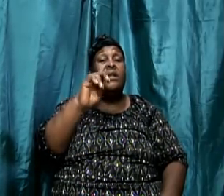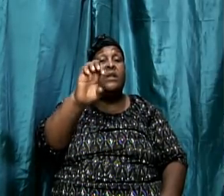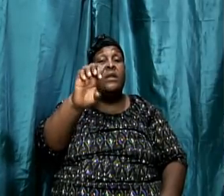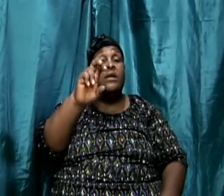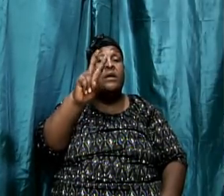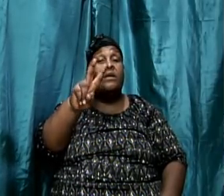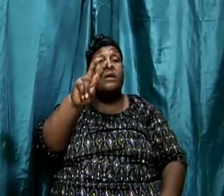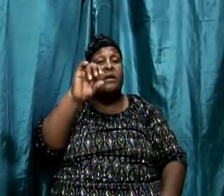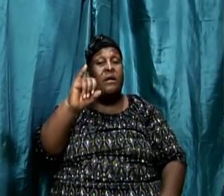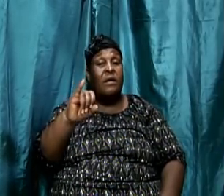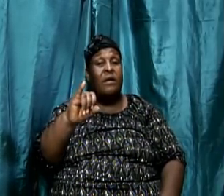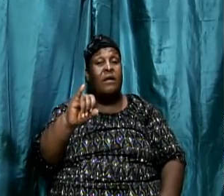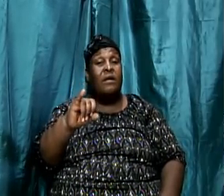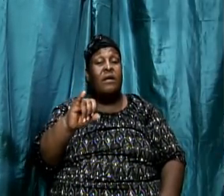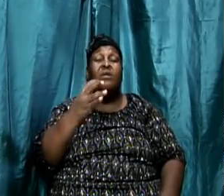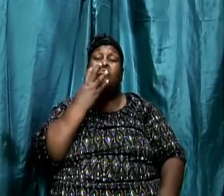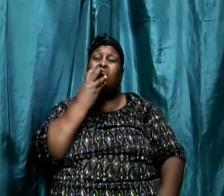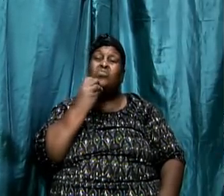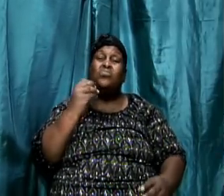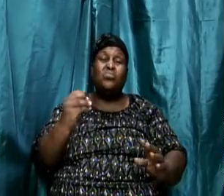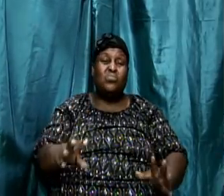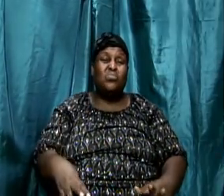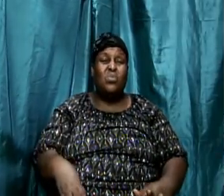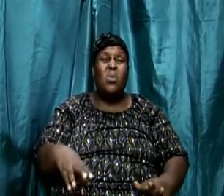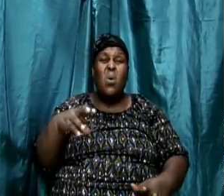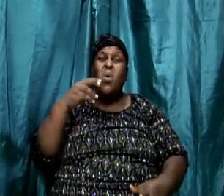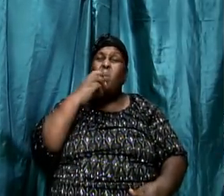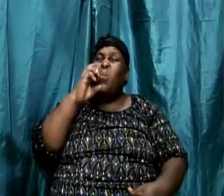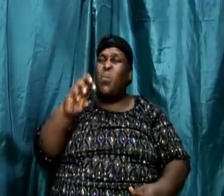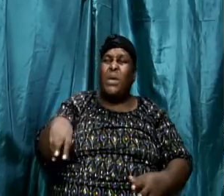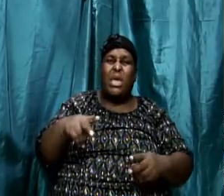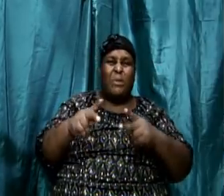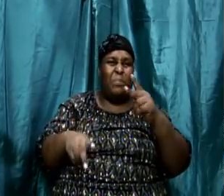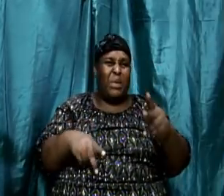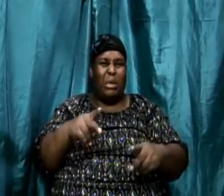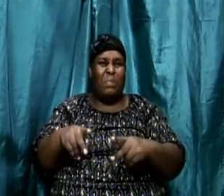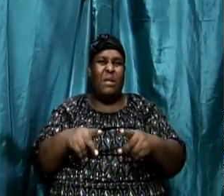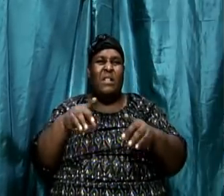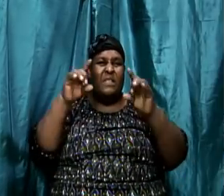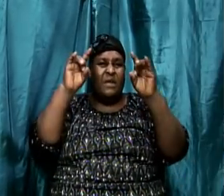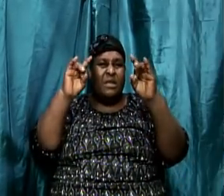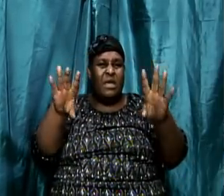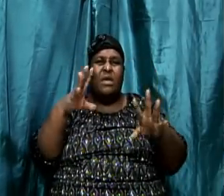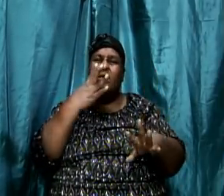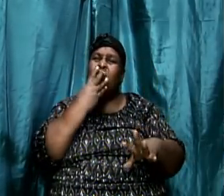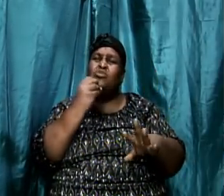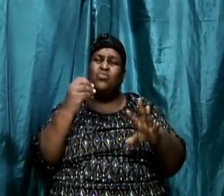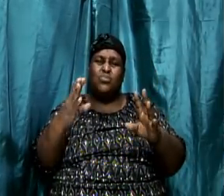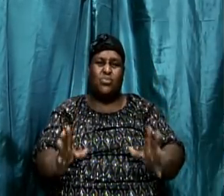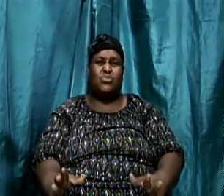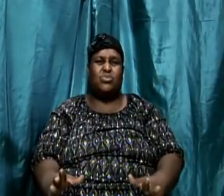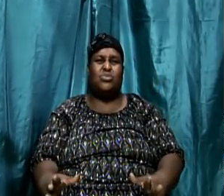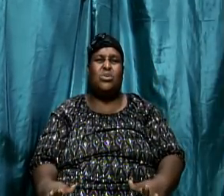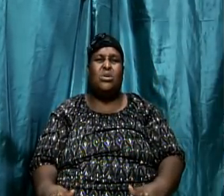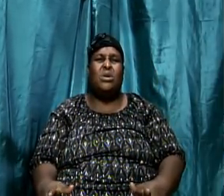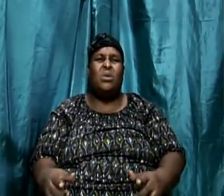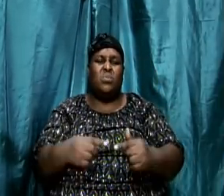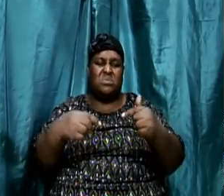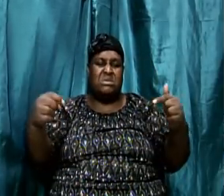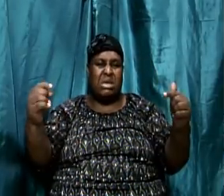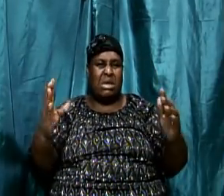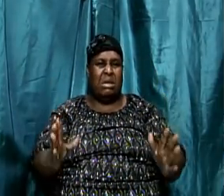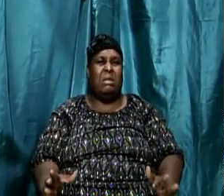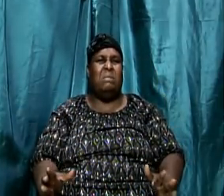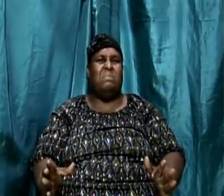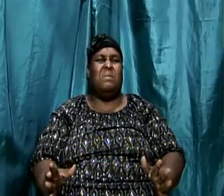people. They were wicked set of people that hated the Jews. They were Assyrians. They were the enemies of God. And God was about to destroy